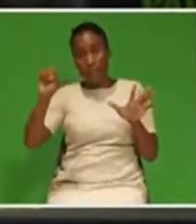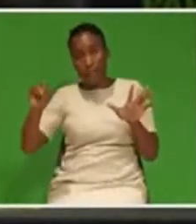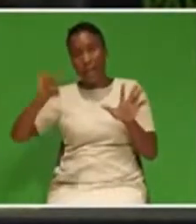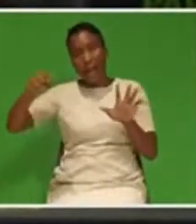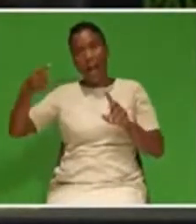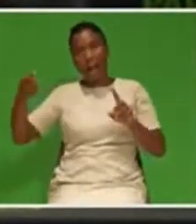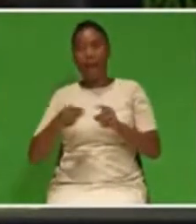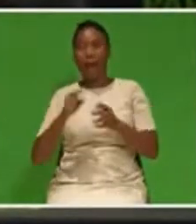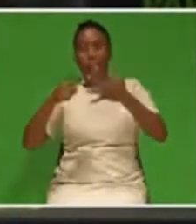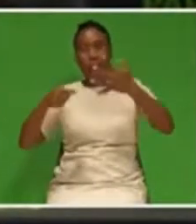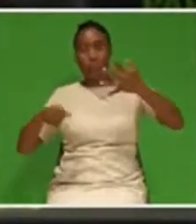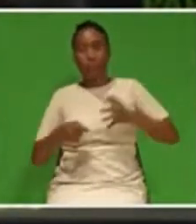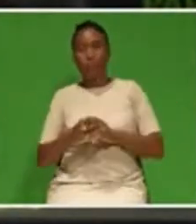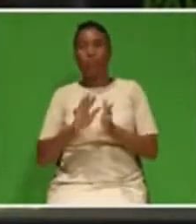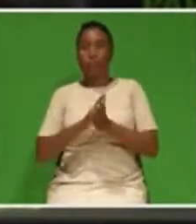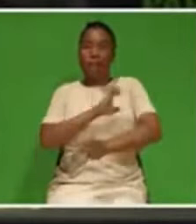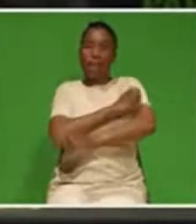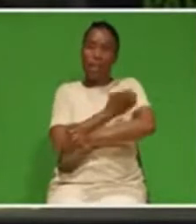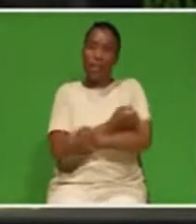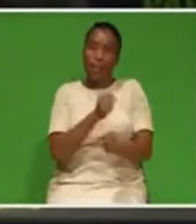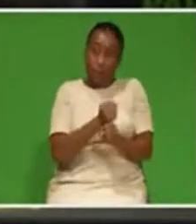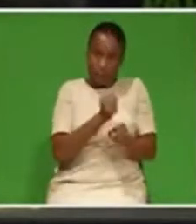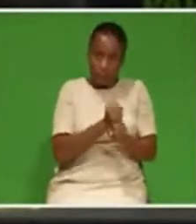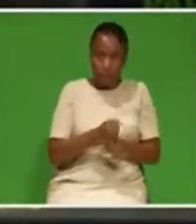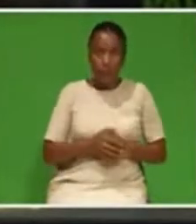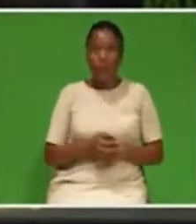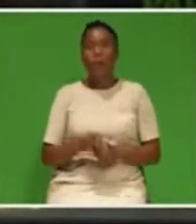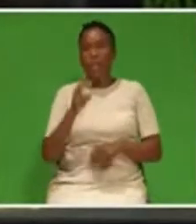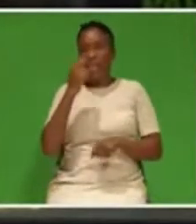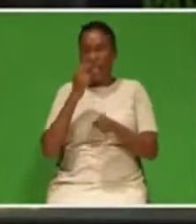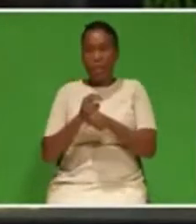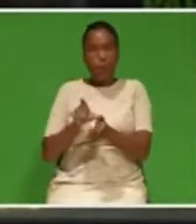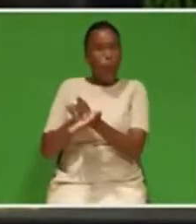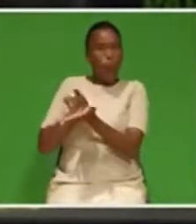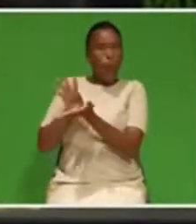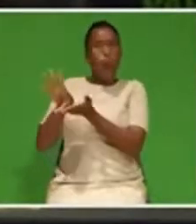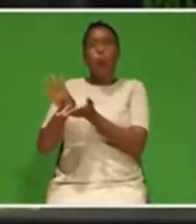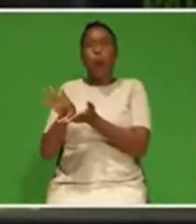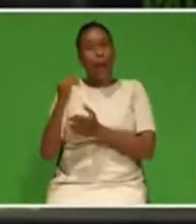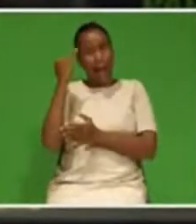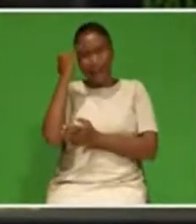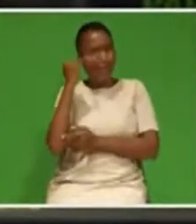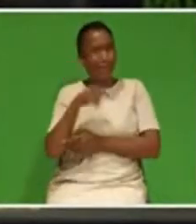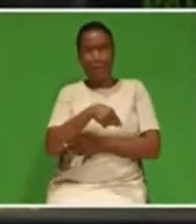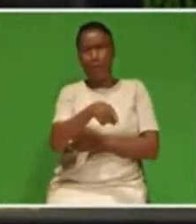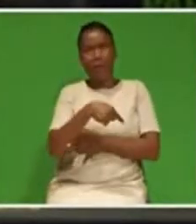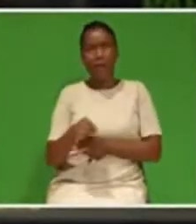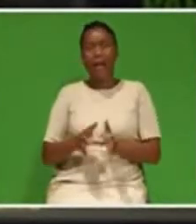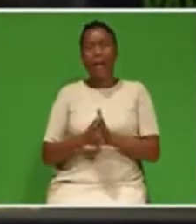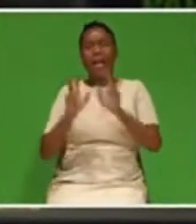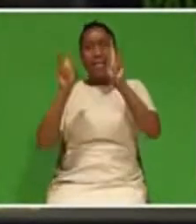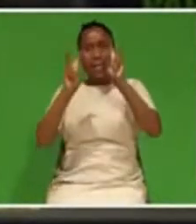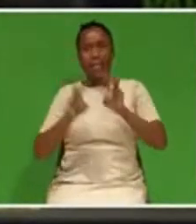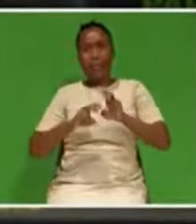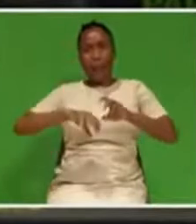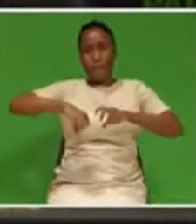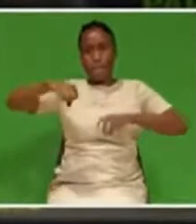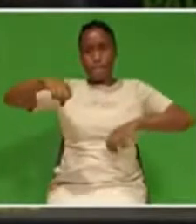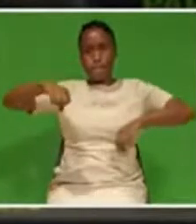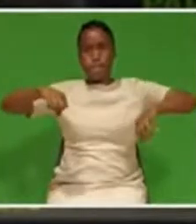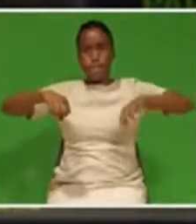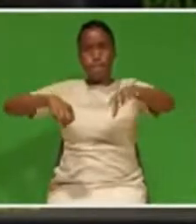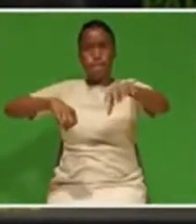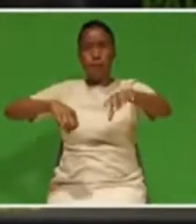We must dispel the idea that unbundling of ESCOM into three separate